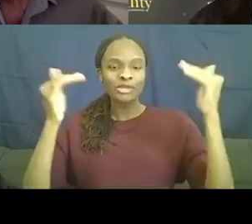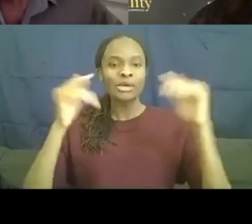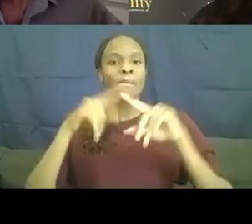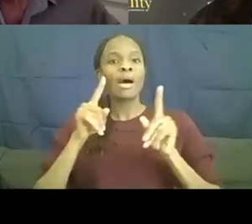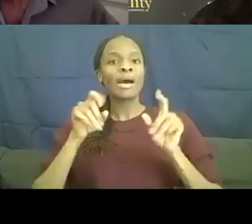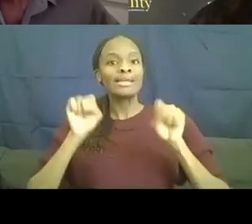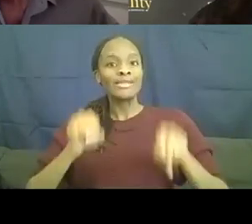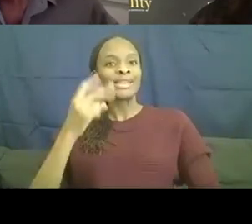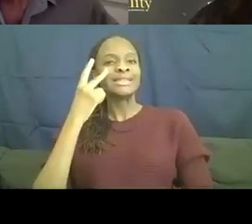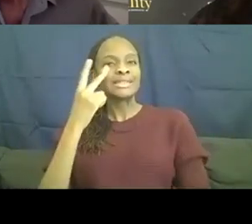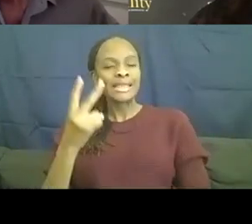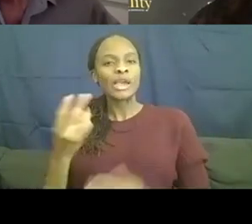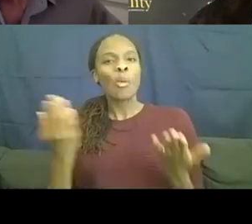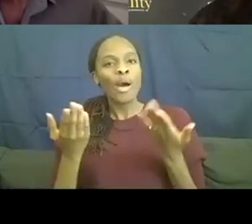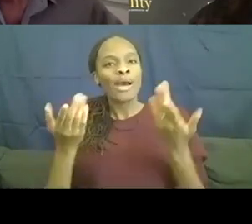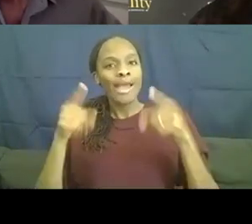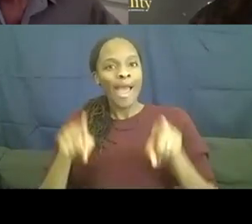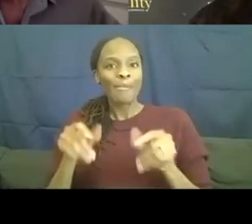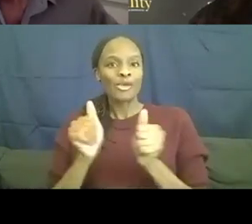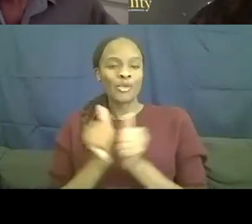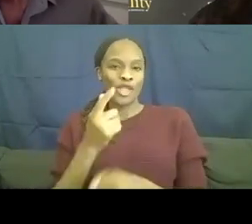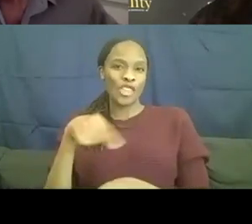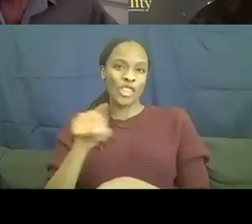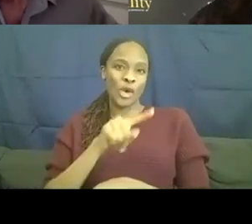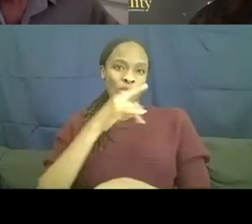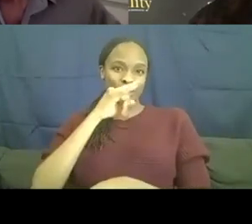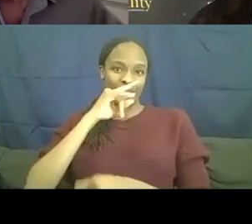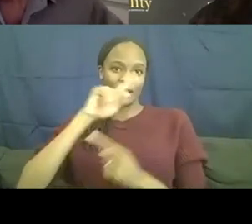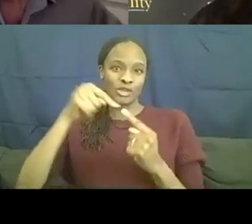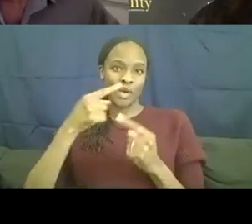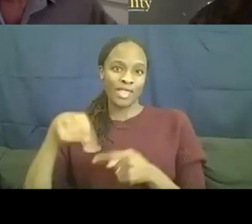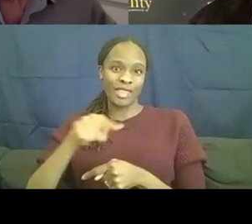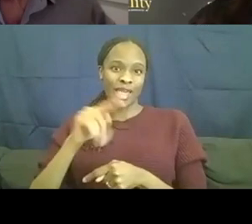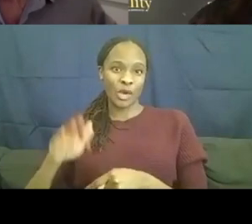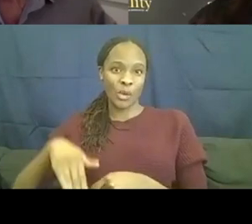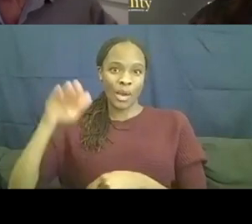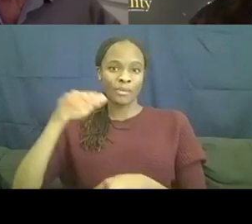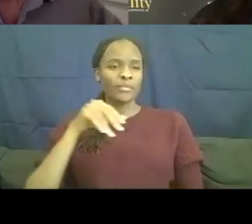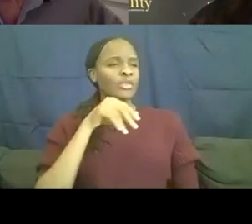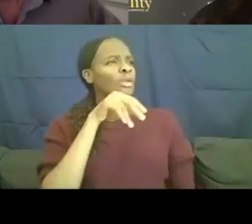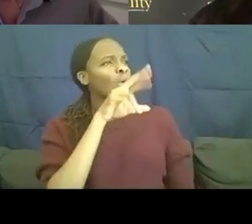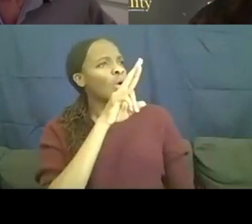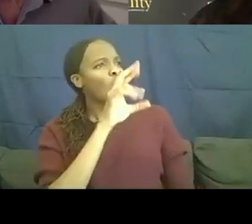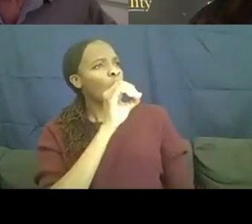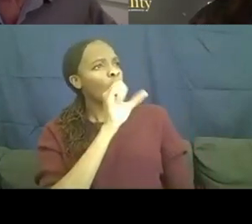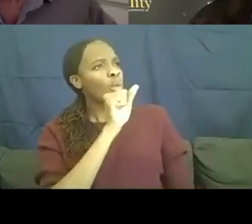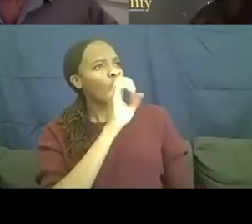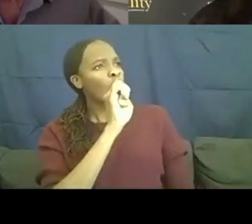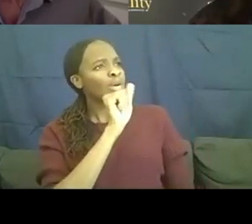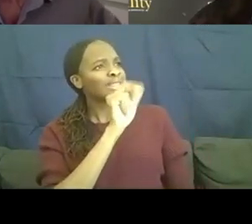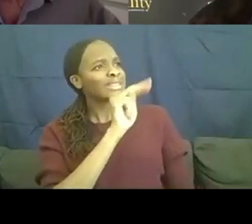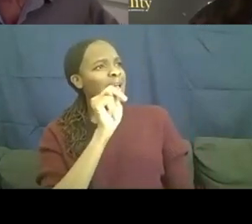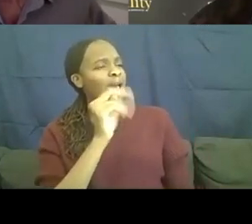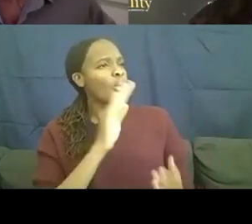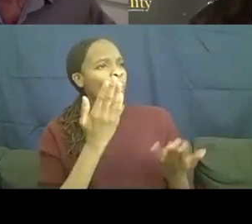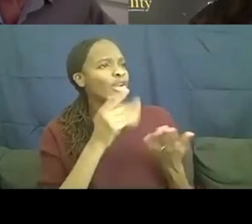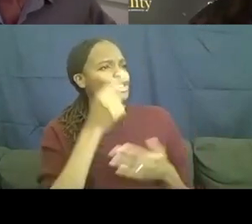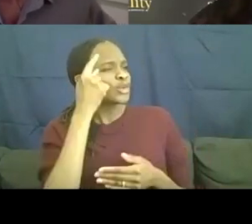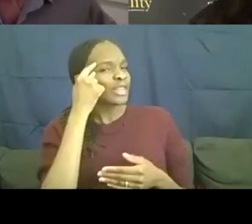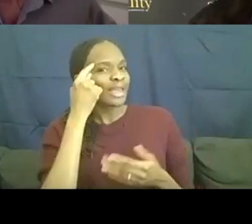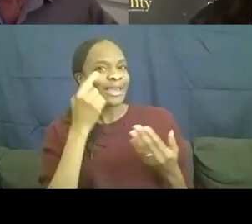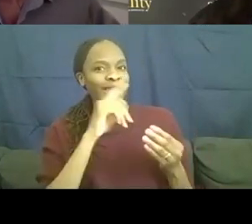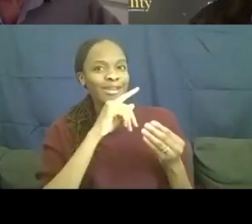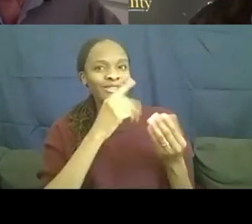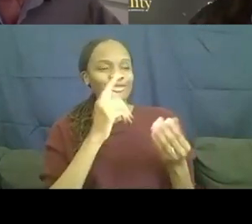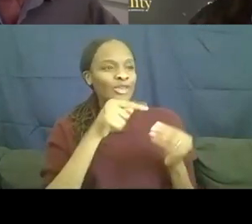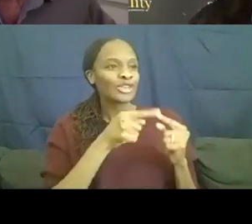what happened to these kids when they grew up. Um, Roseanne, what did you think when you got the call to have these cameras come back